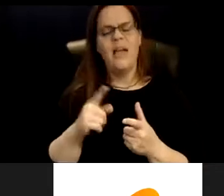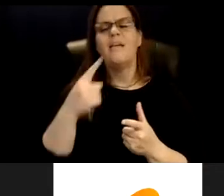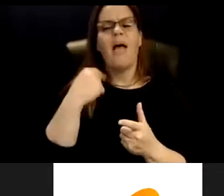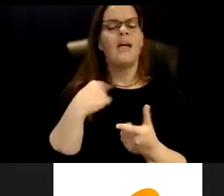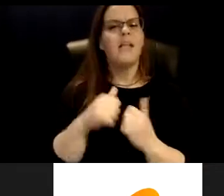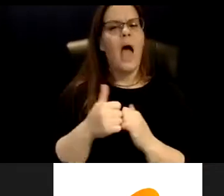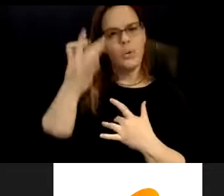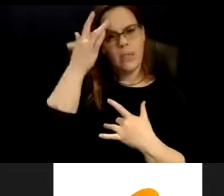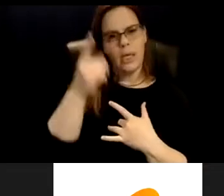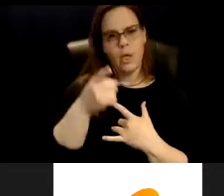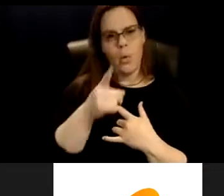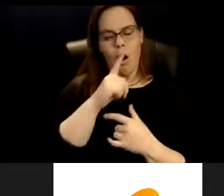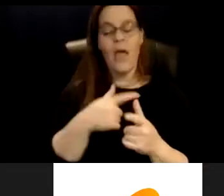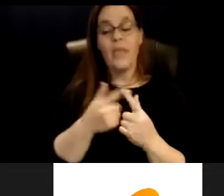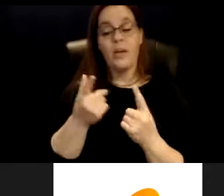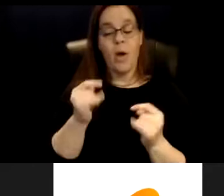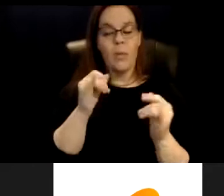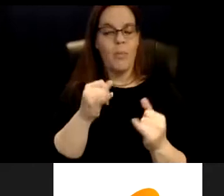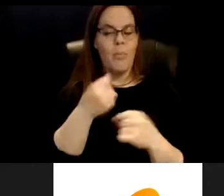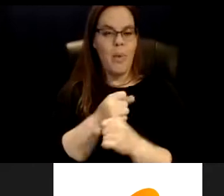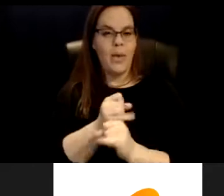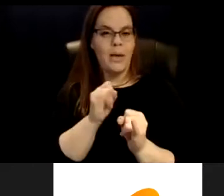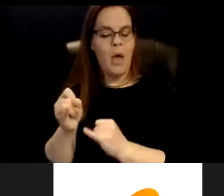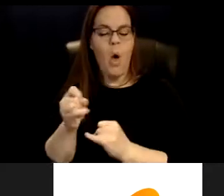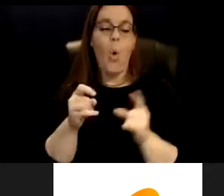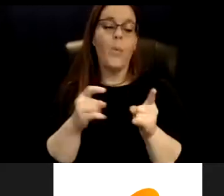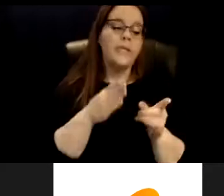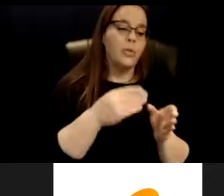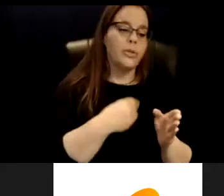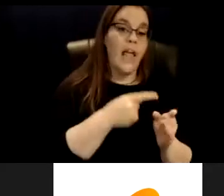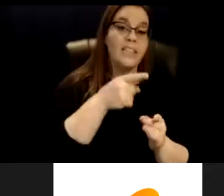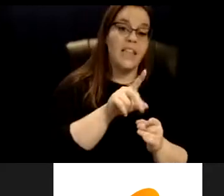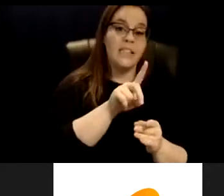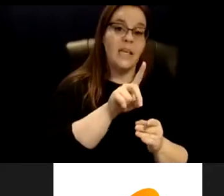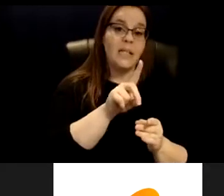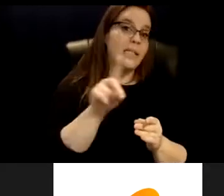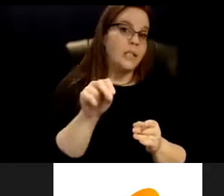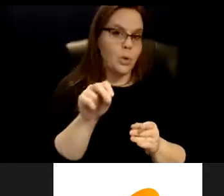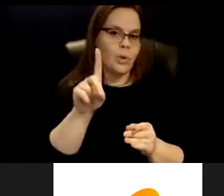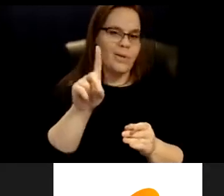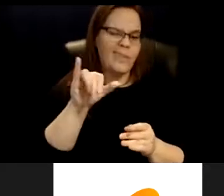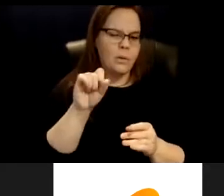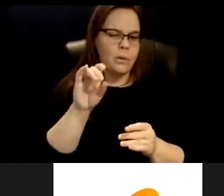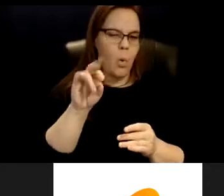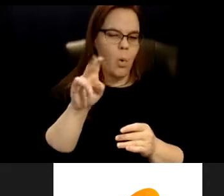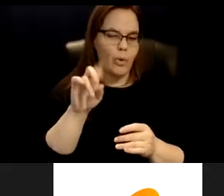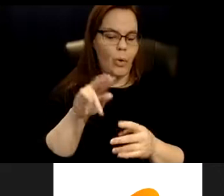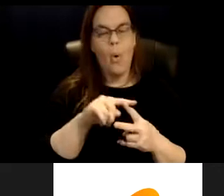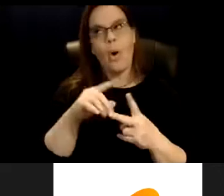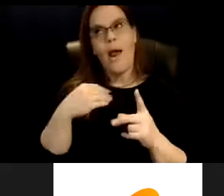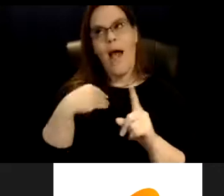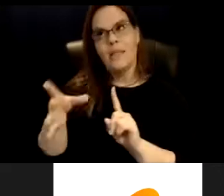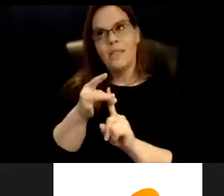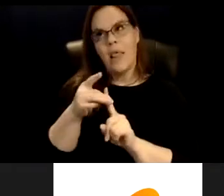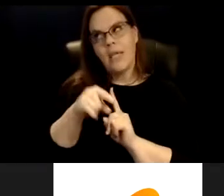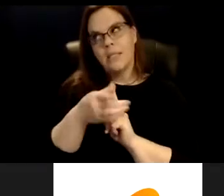Well, it's because this person has this disorder or this person has this thing. Um, and it, in that space,